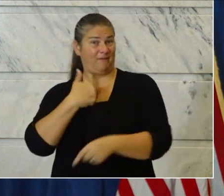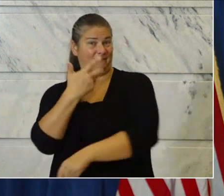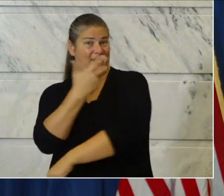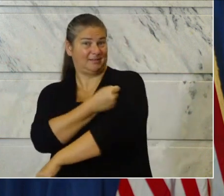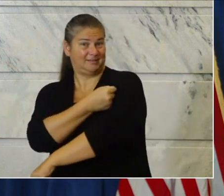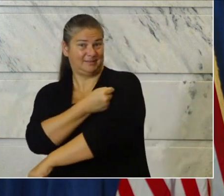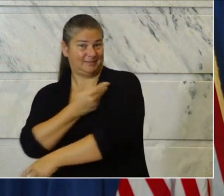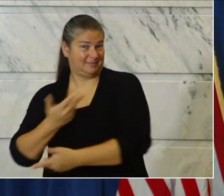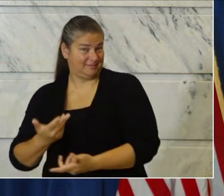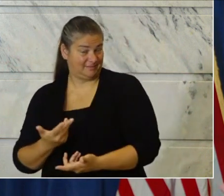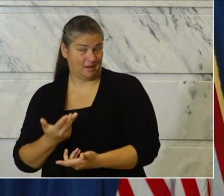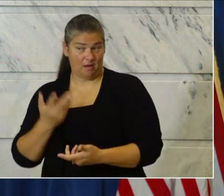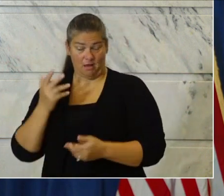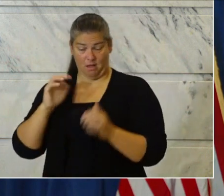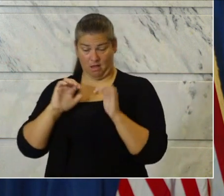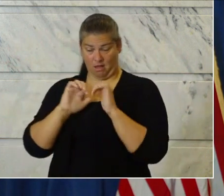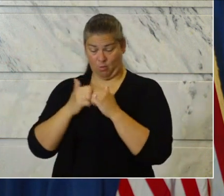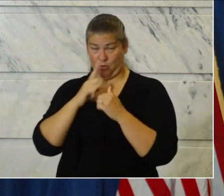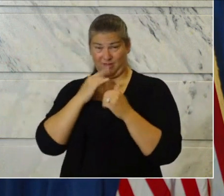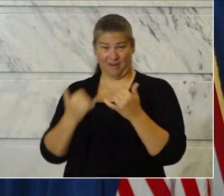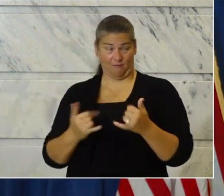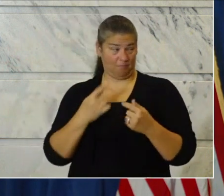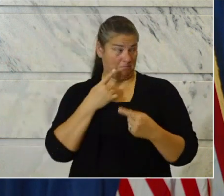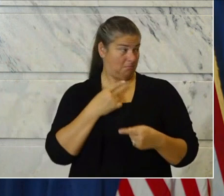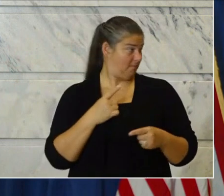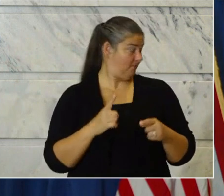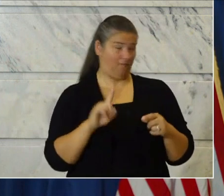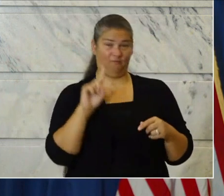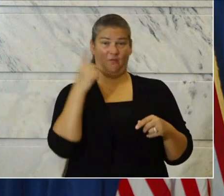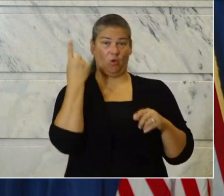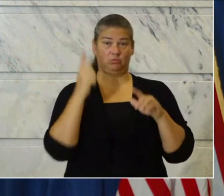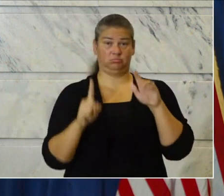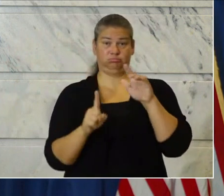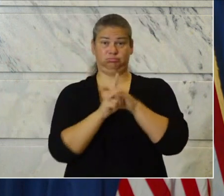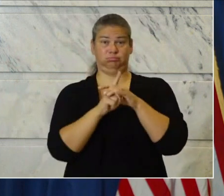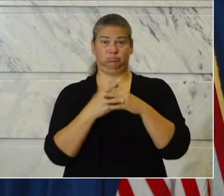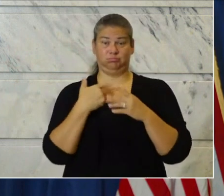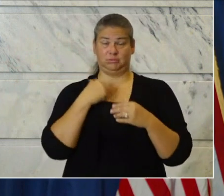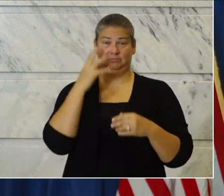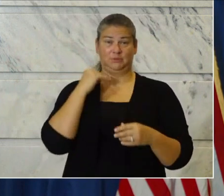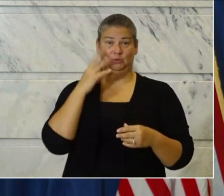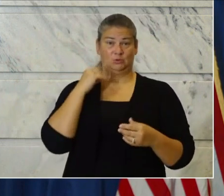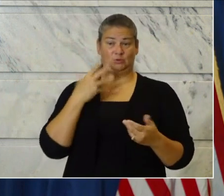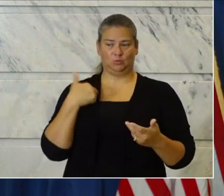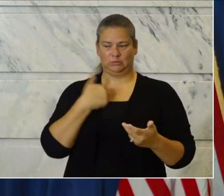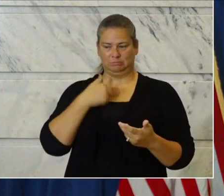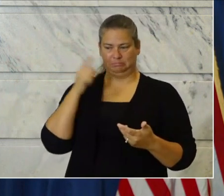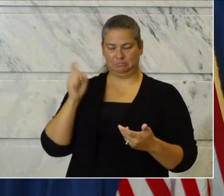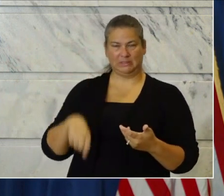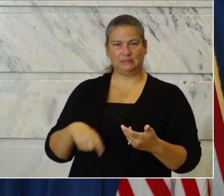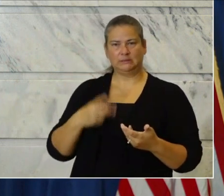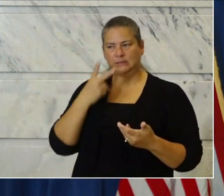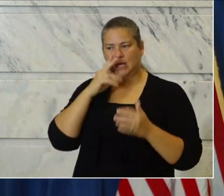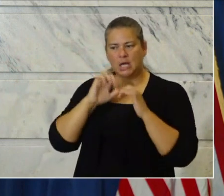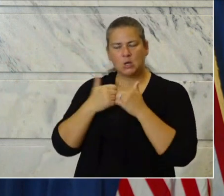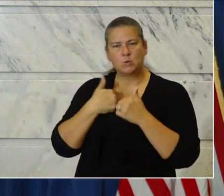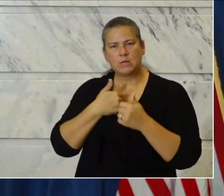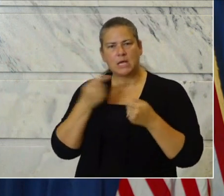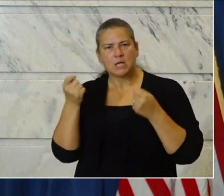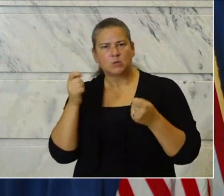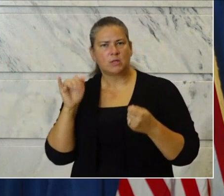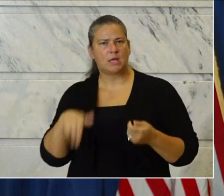with it is up to us. Let's rise to the occasion, rise to the challenge. We've now conducted over 839